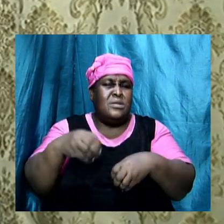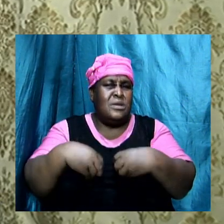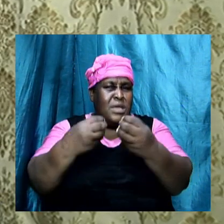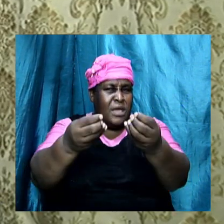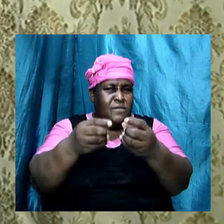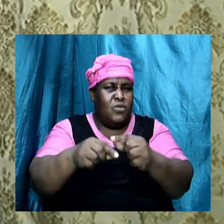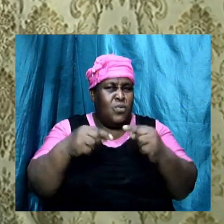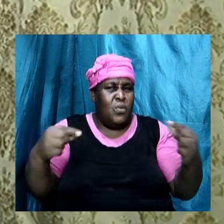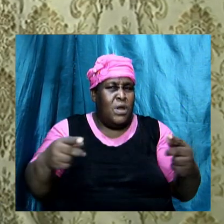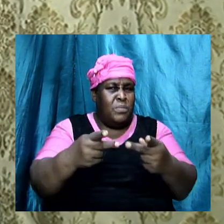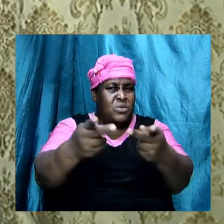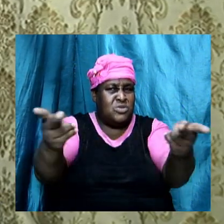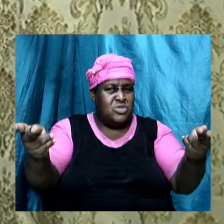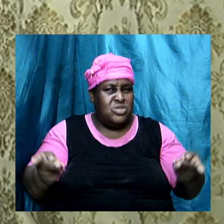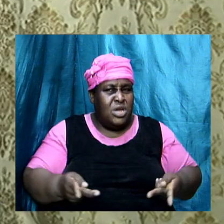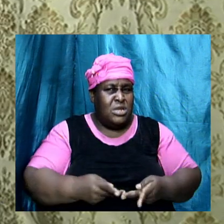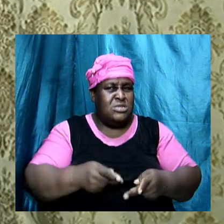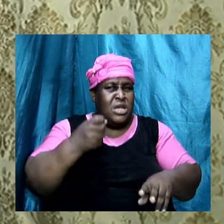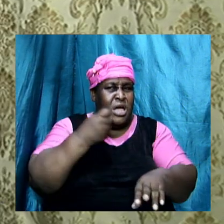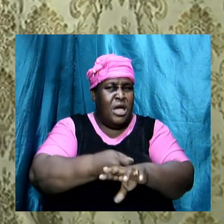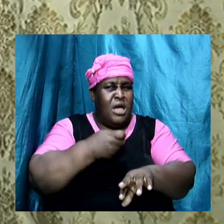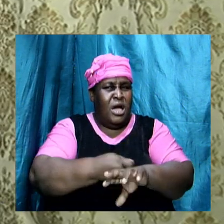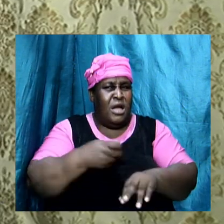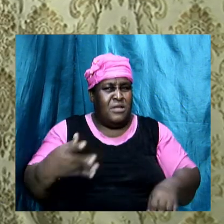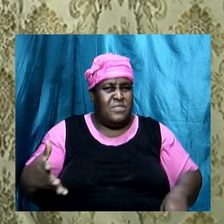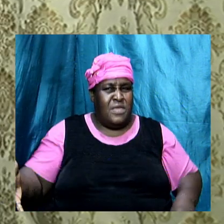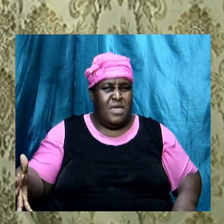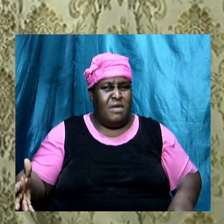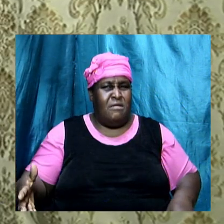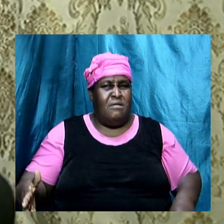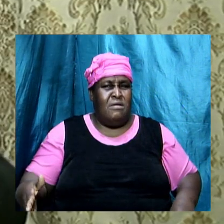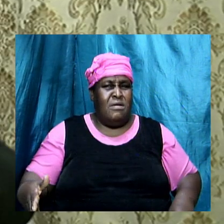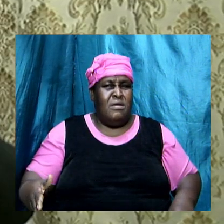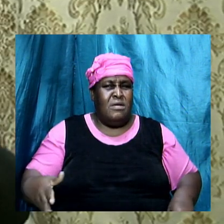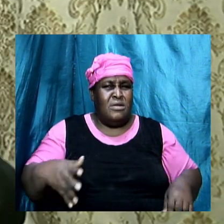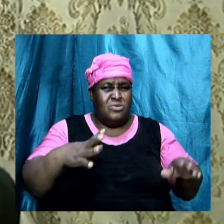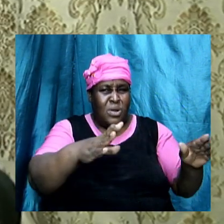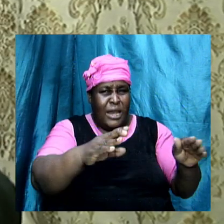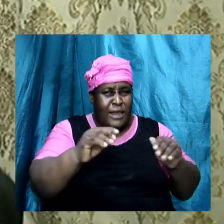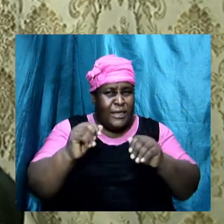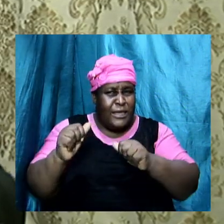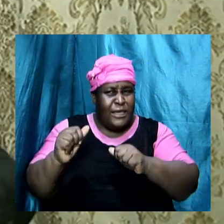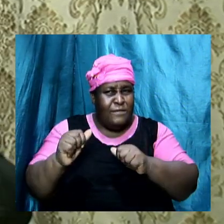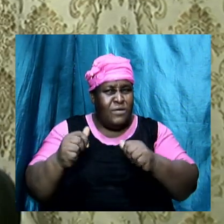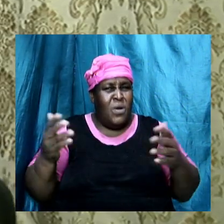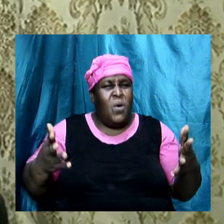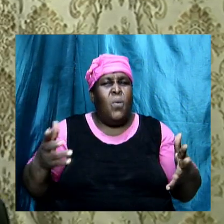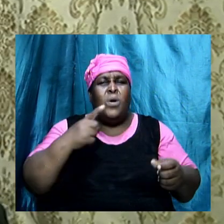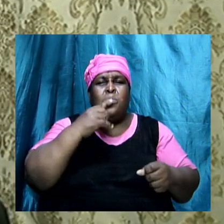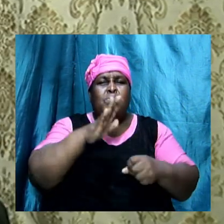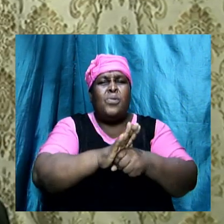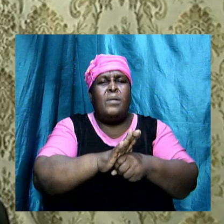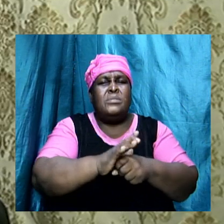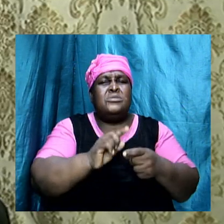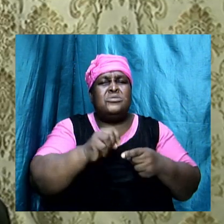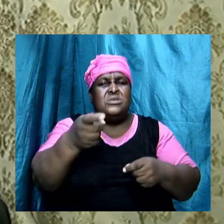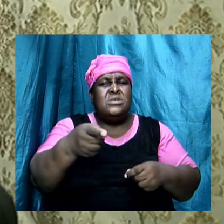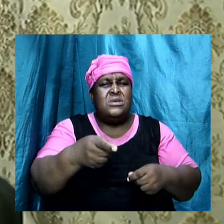and leave what was promised unto him. So instead of cursing,